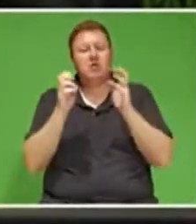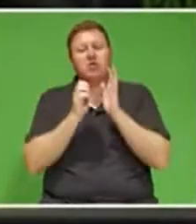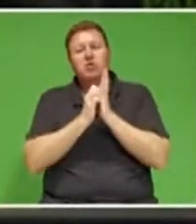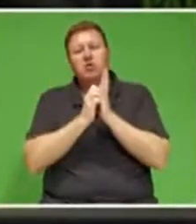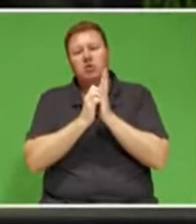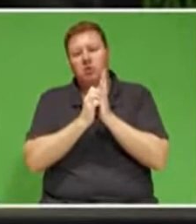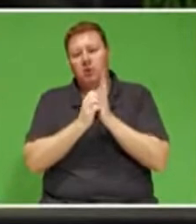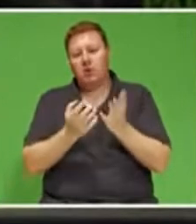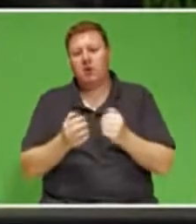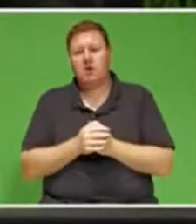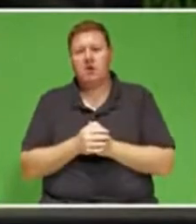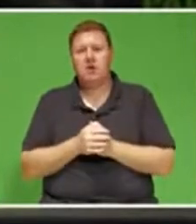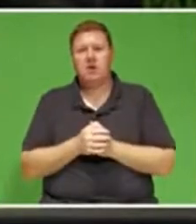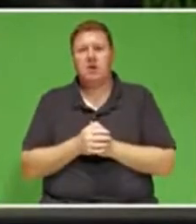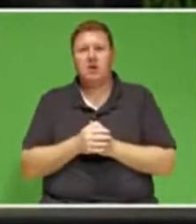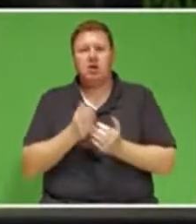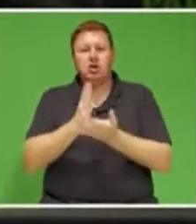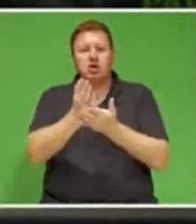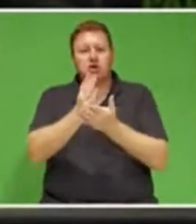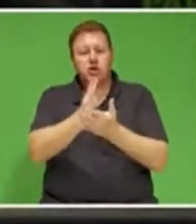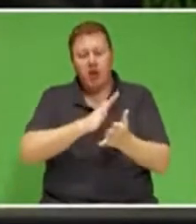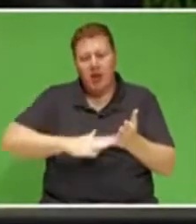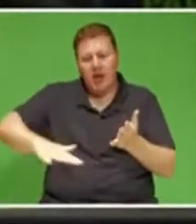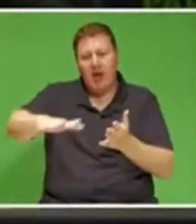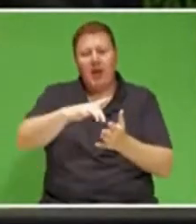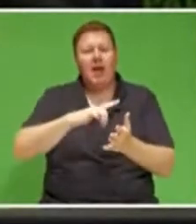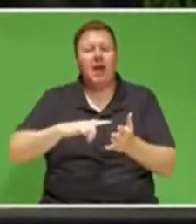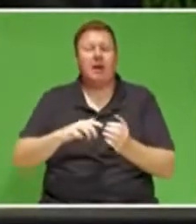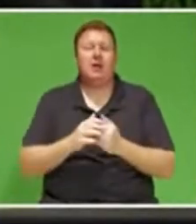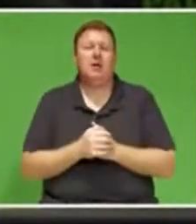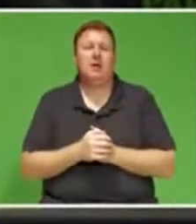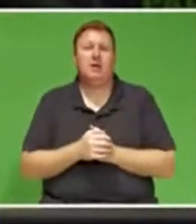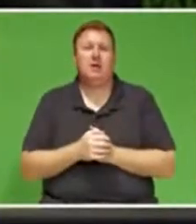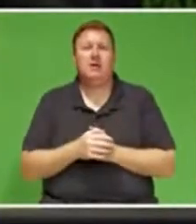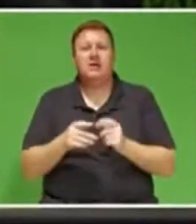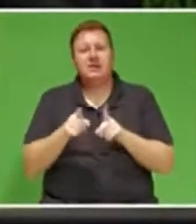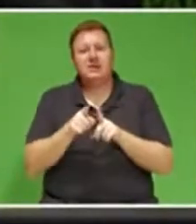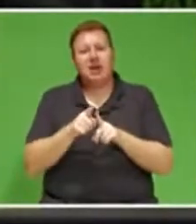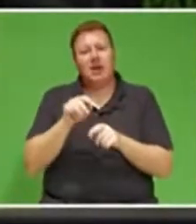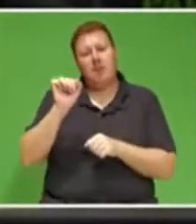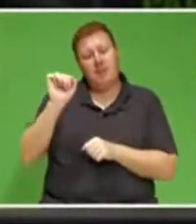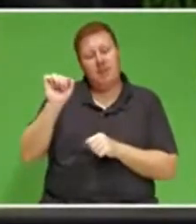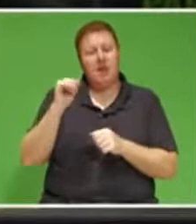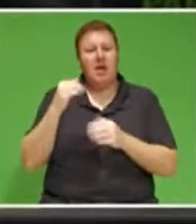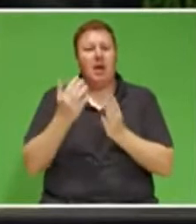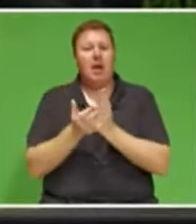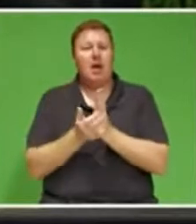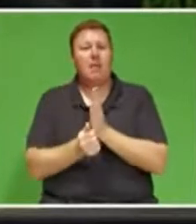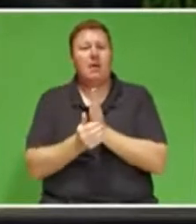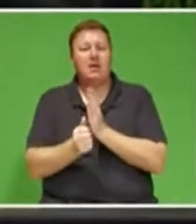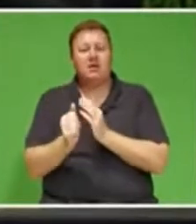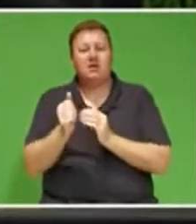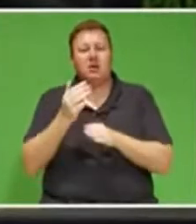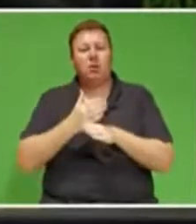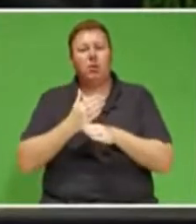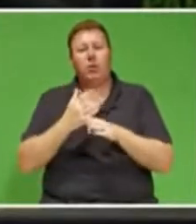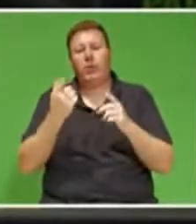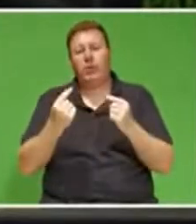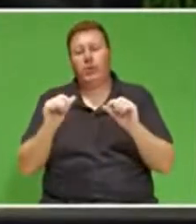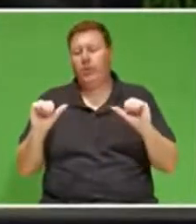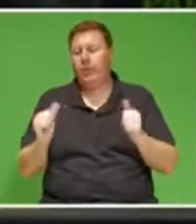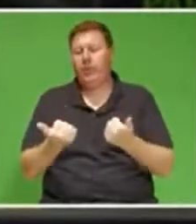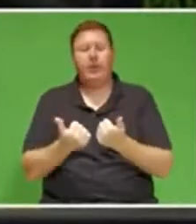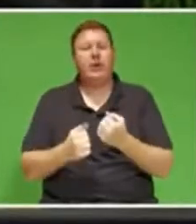communal land and also their ability to execute their work as an important